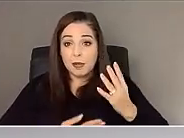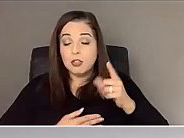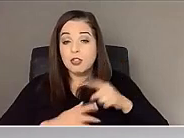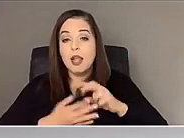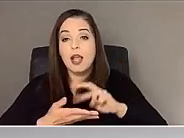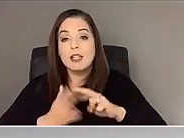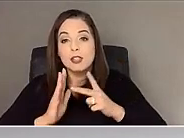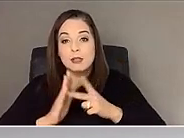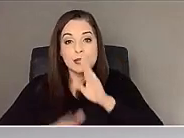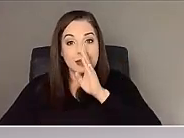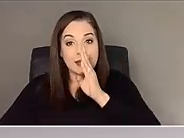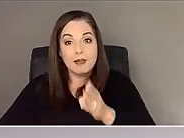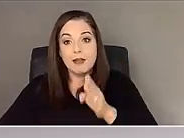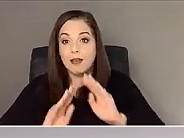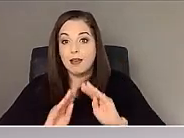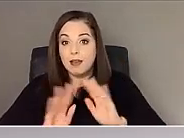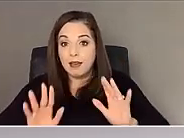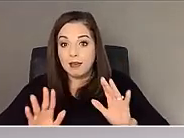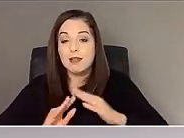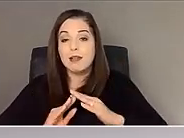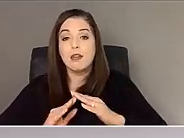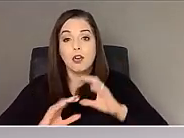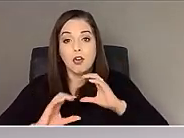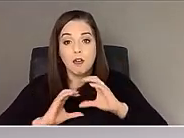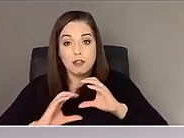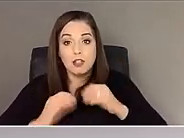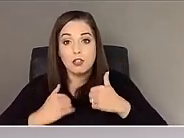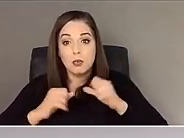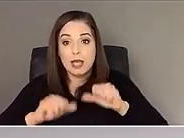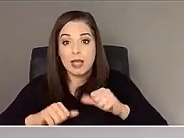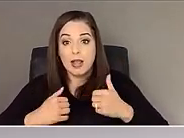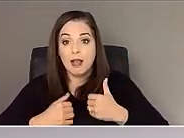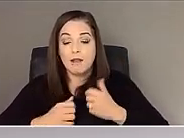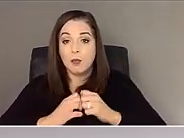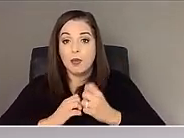conversation that you can have with an individual. Um,